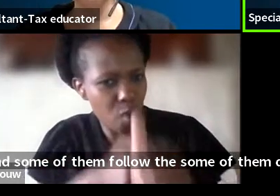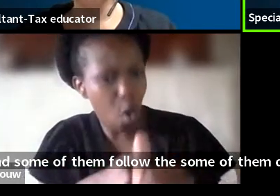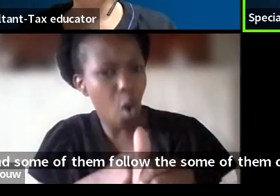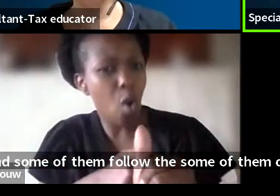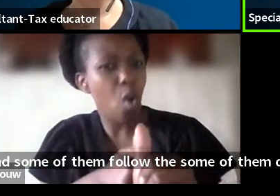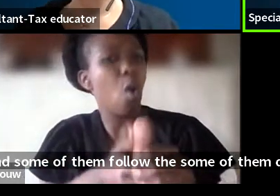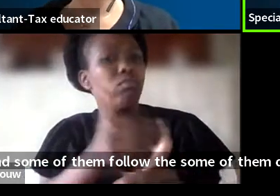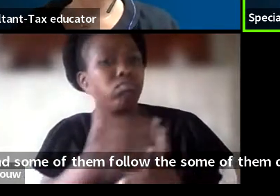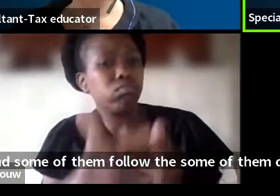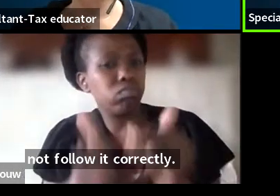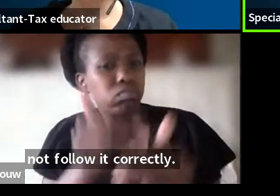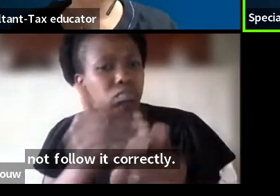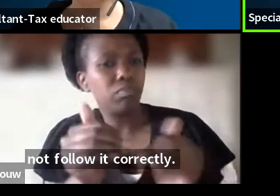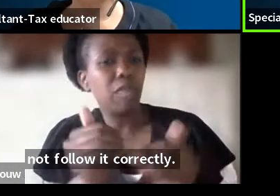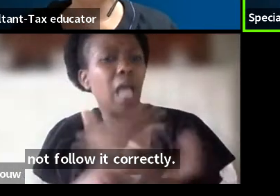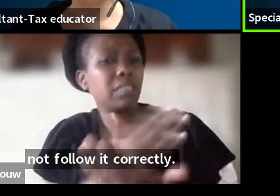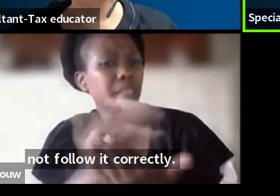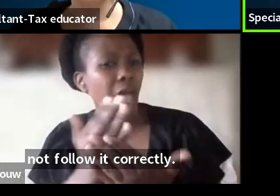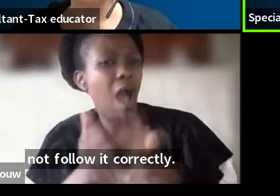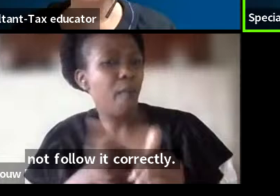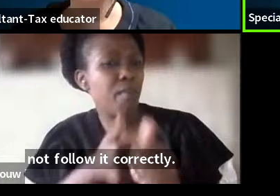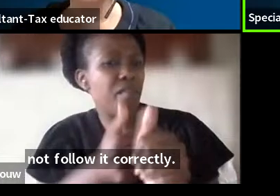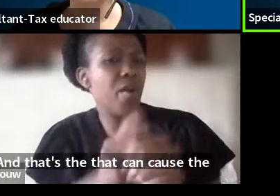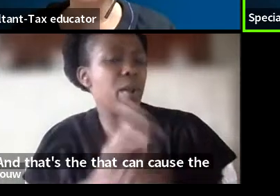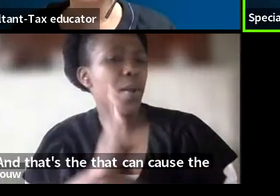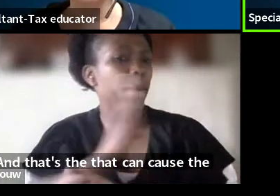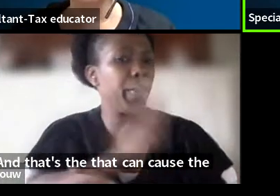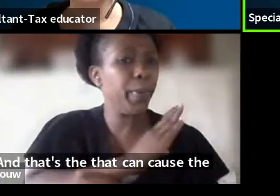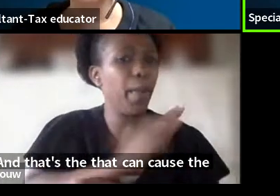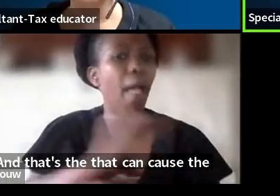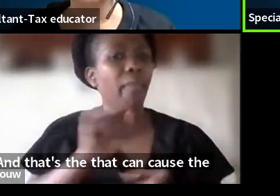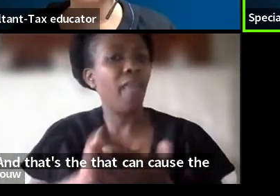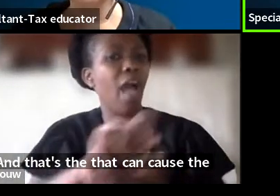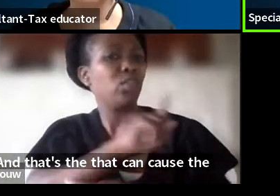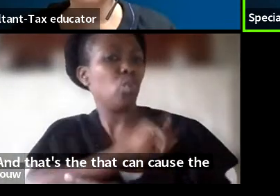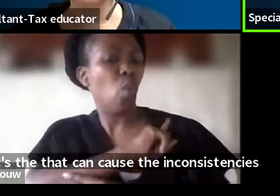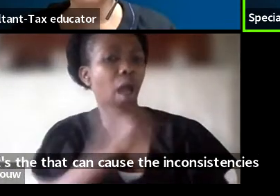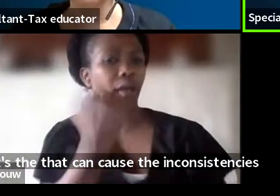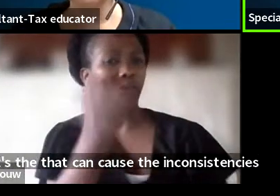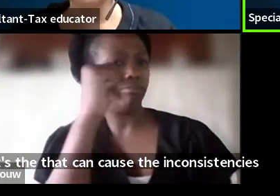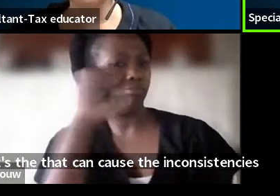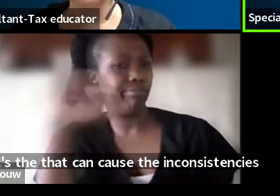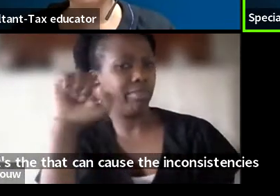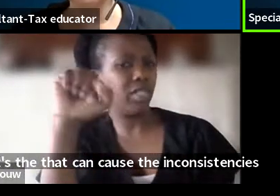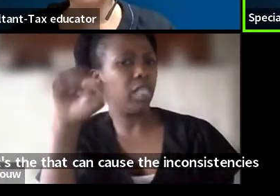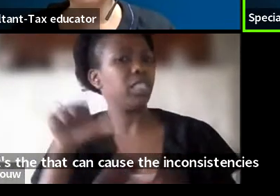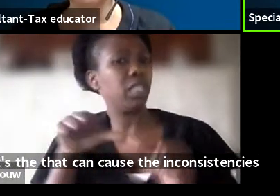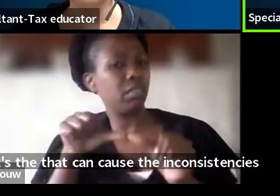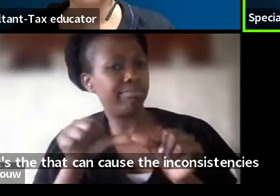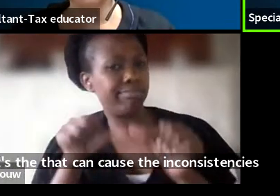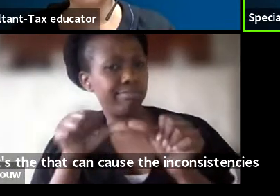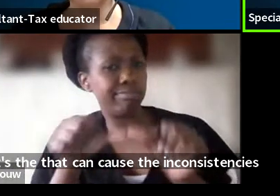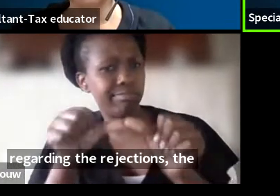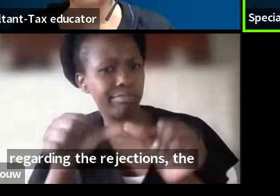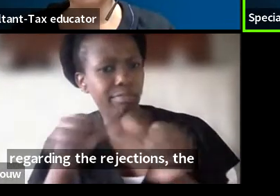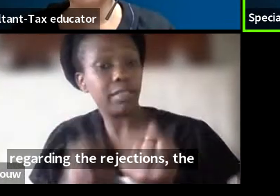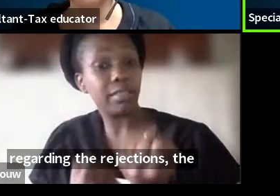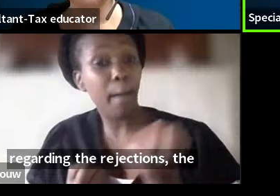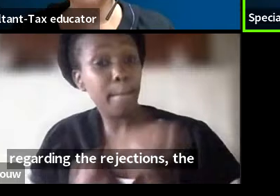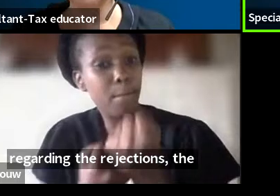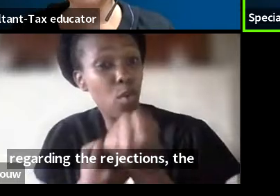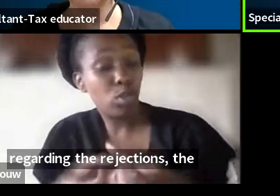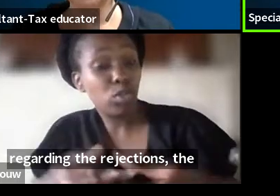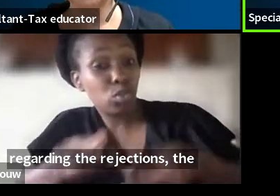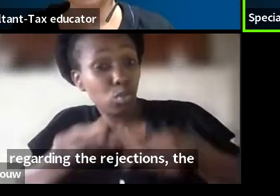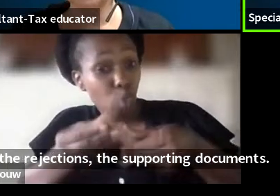can cause the inconsistencies regarding the rejections. The supporting documents, what I've picked up